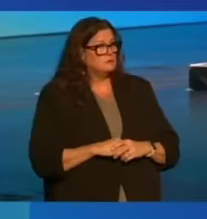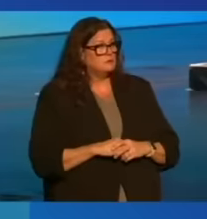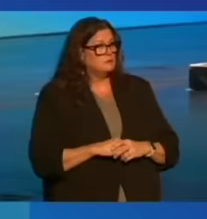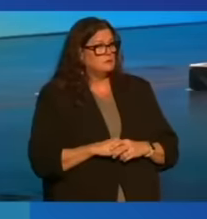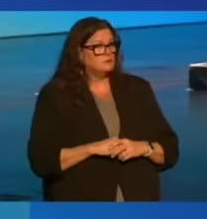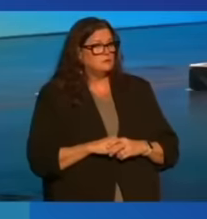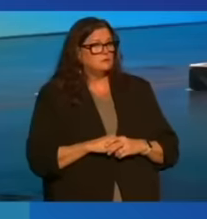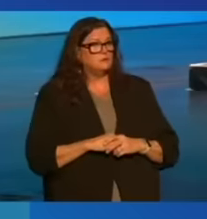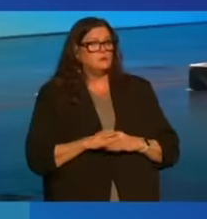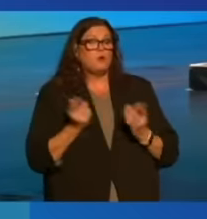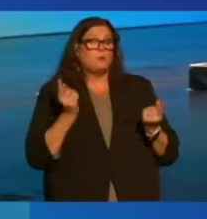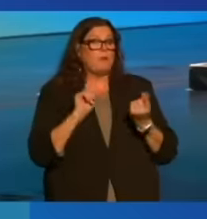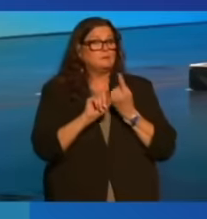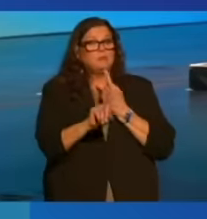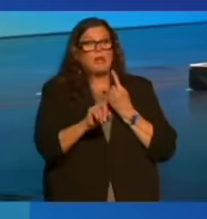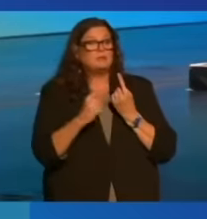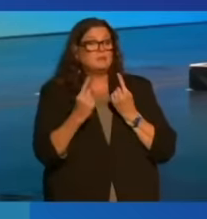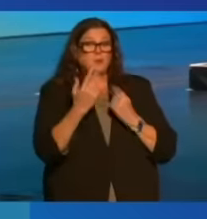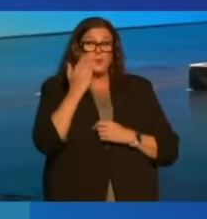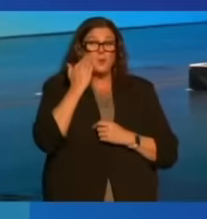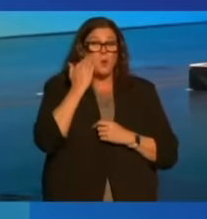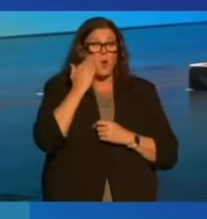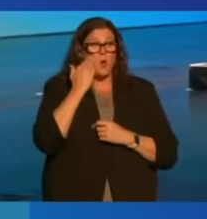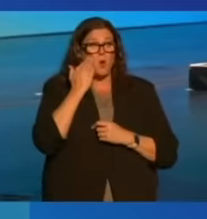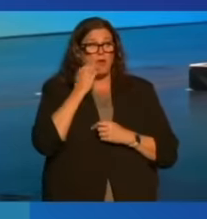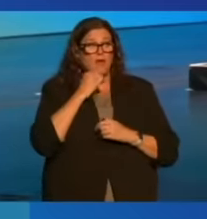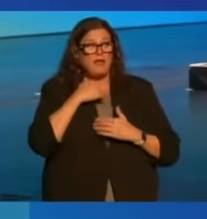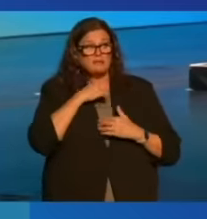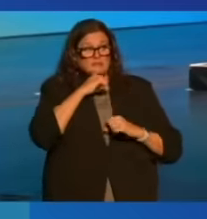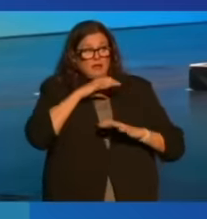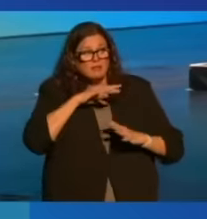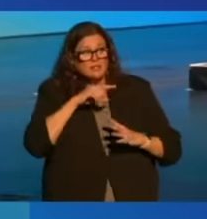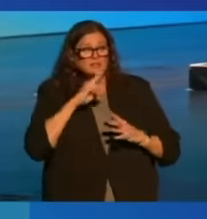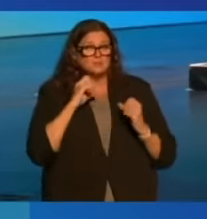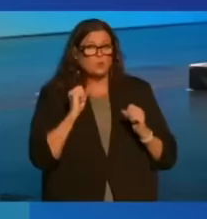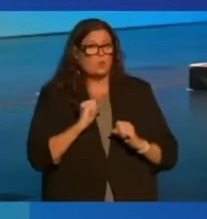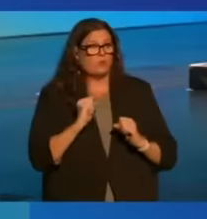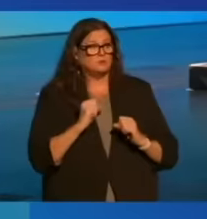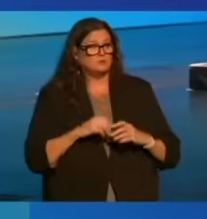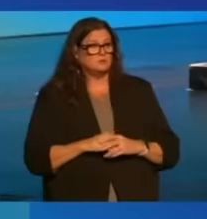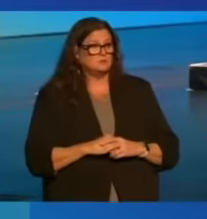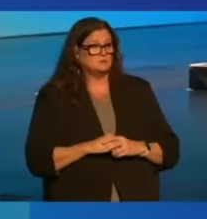Or passing by somebody who they know has nothing and is cold.